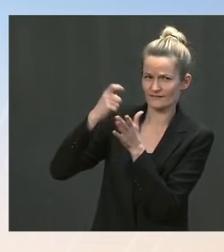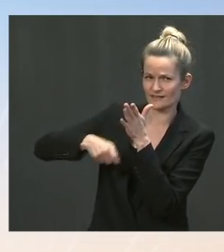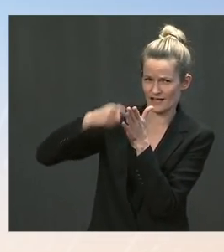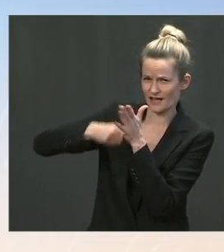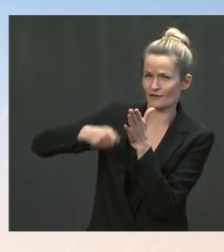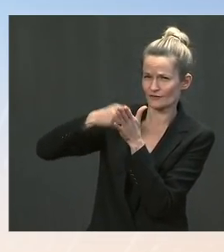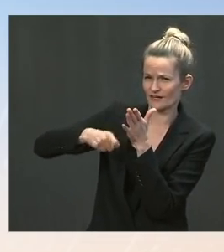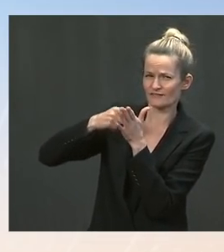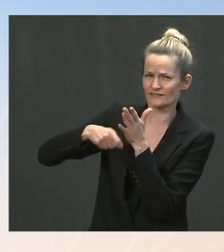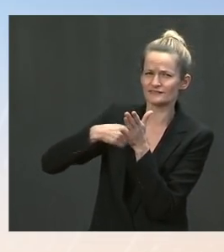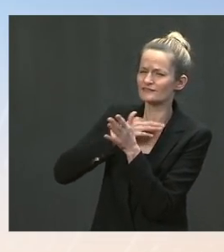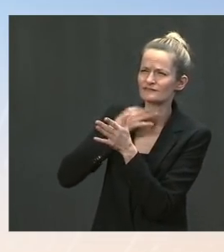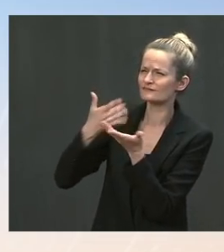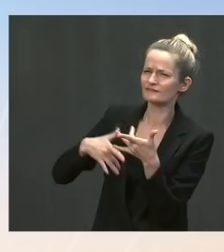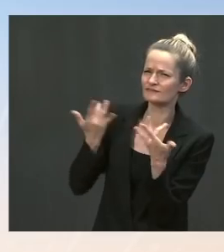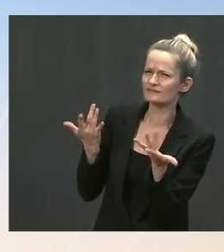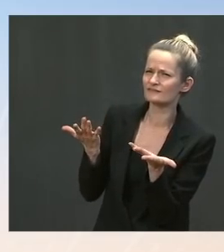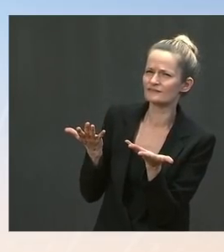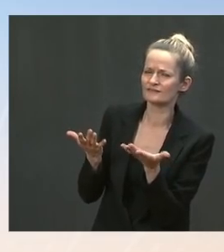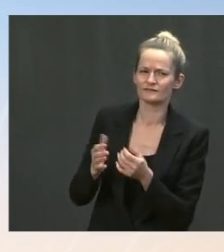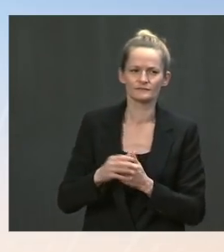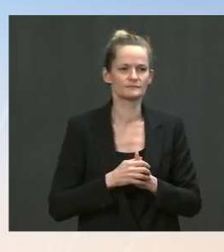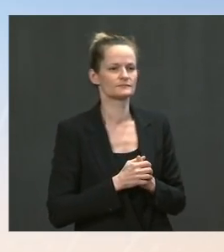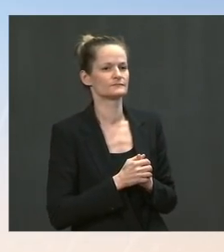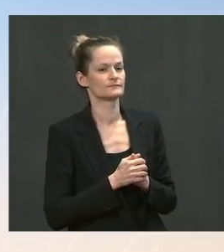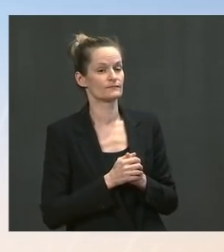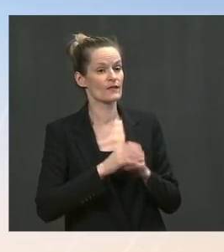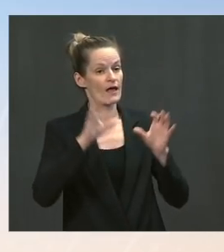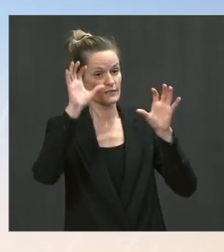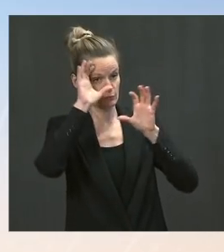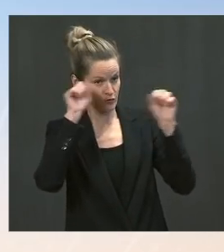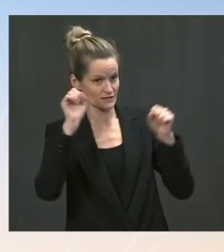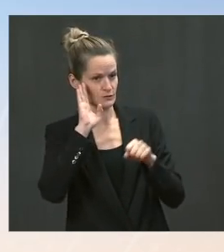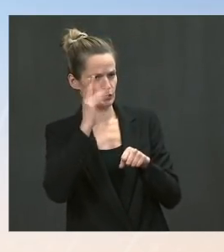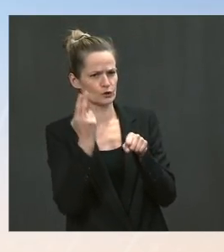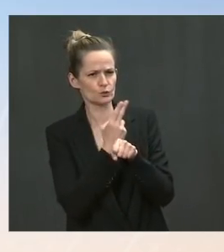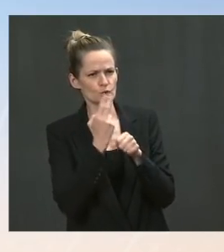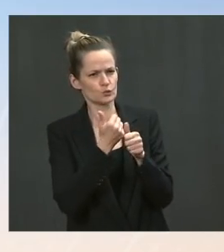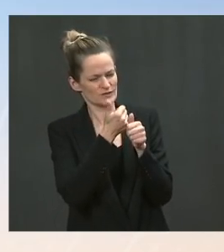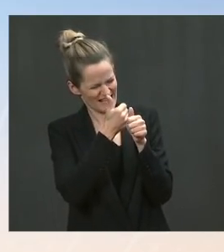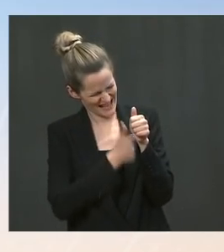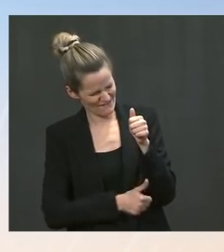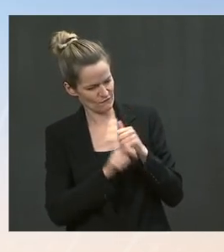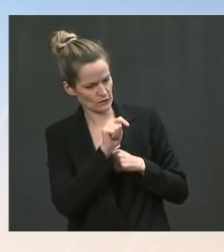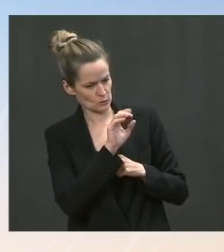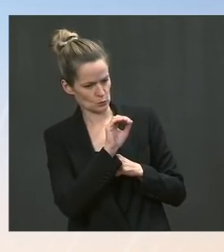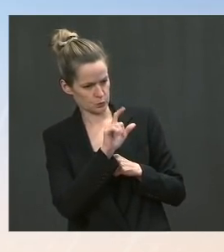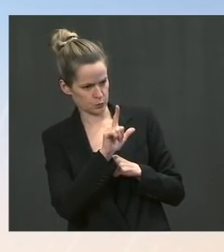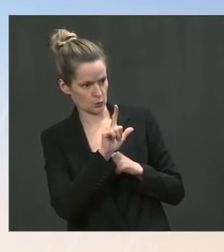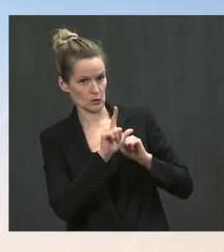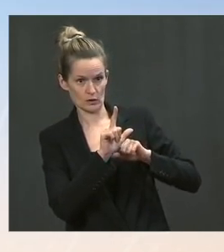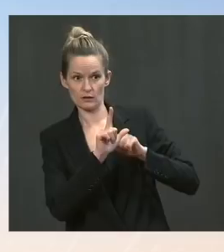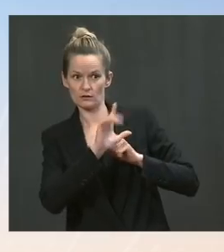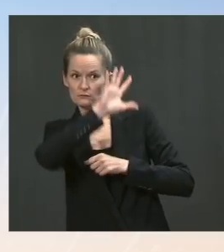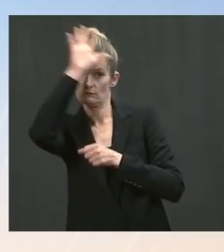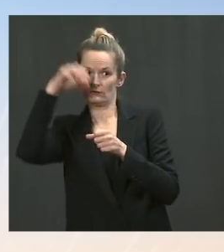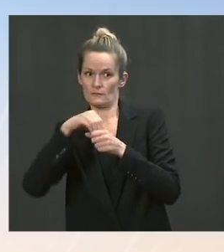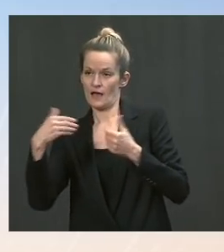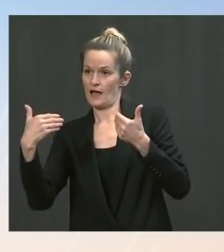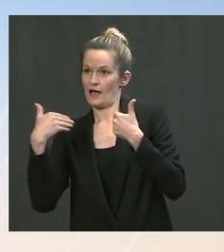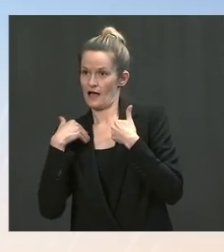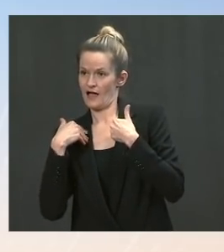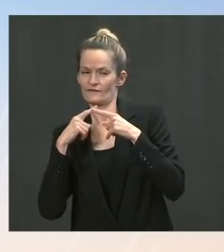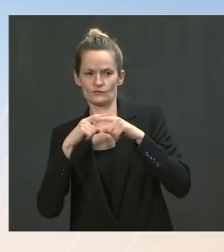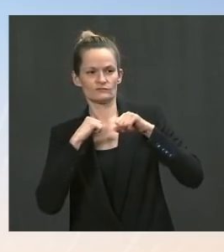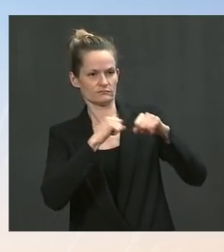Yes, well, we are always going to use the President is always going to use every tool in his toolbox, including tariffs, to fight against unfair trade practices